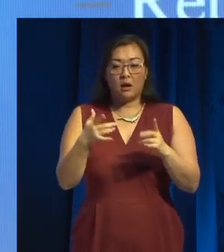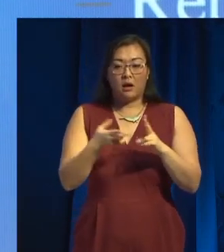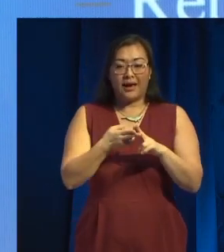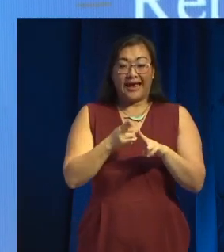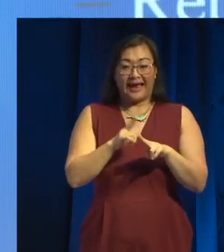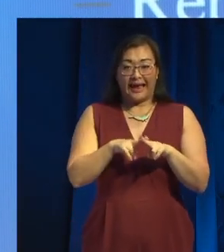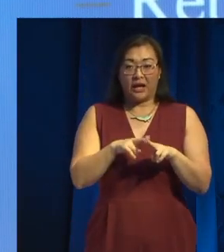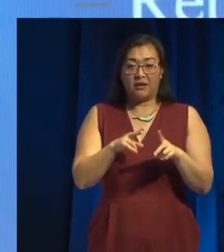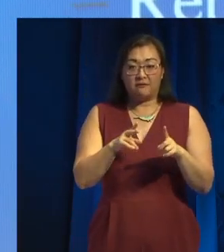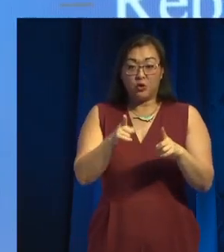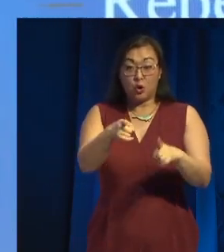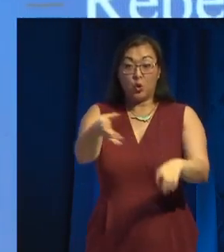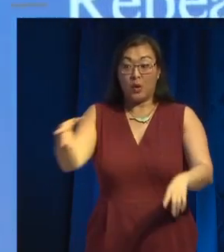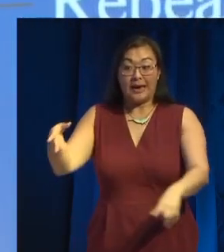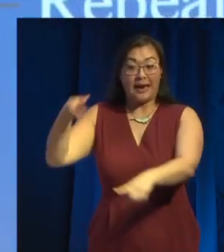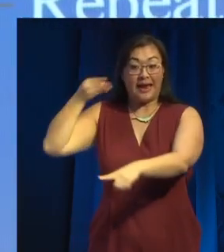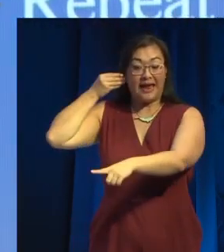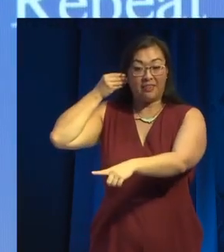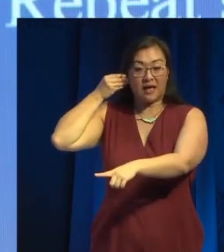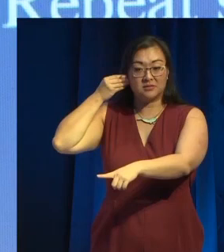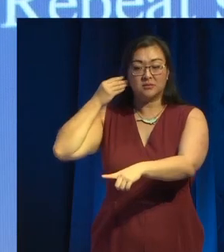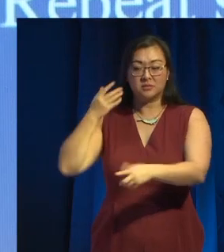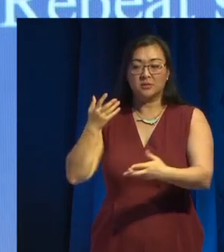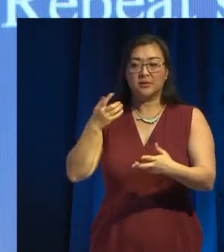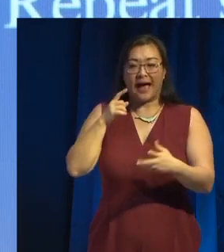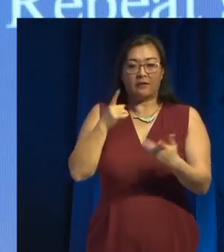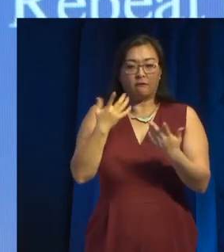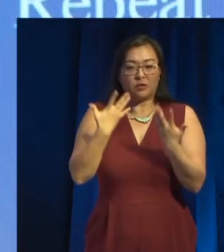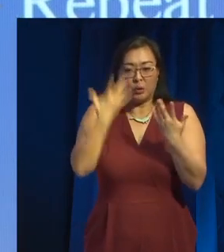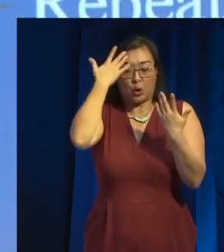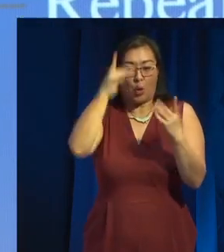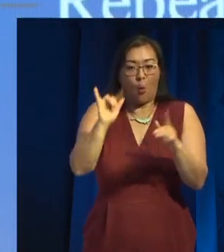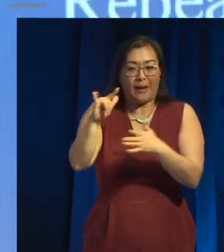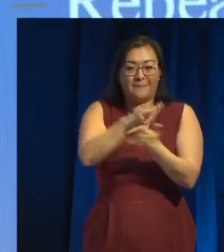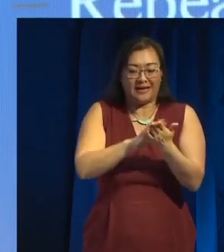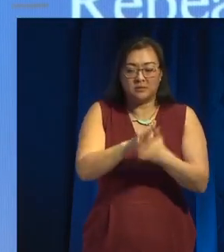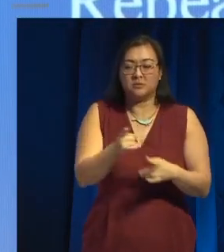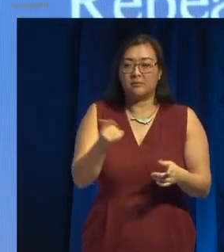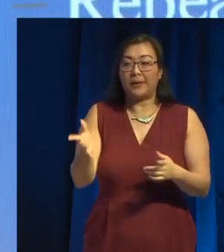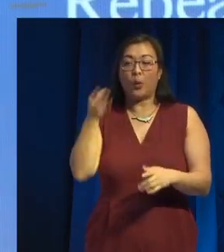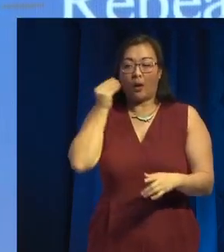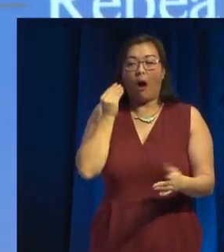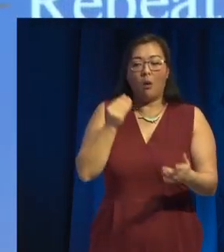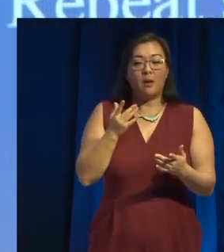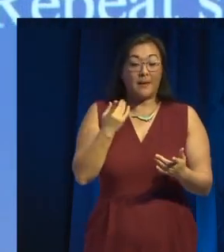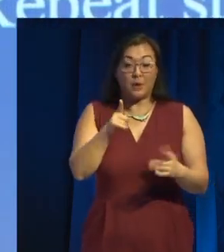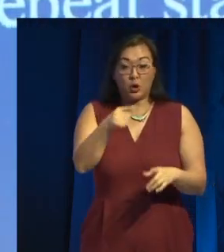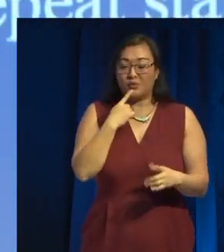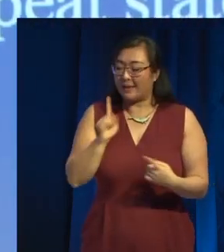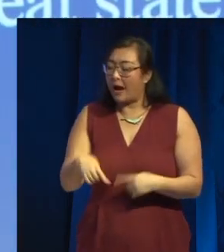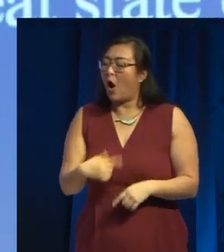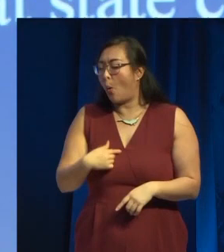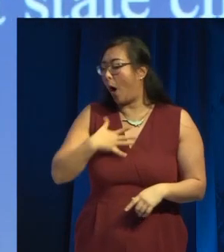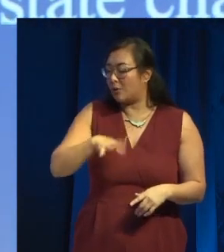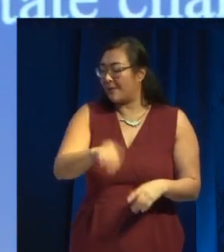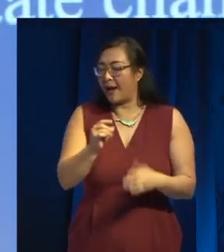back to the system. So, you've got to realise that someone could say that, and you've got to put that back. Indeterminate game state. Now, this is a weird one.